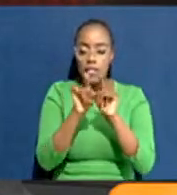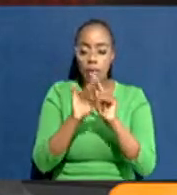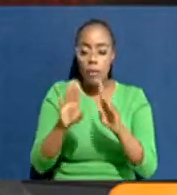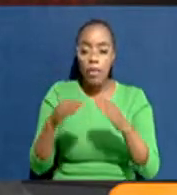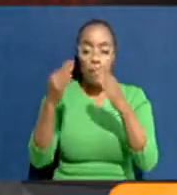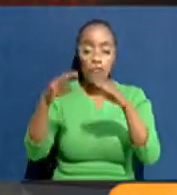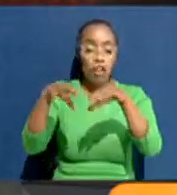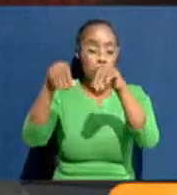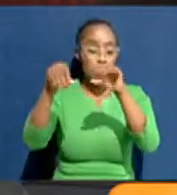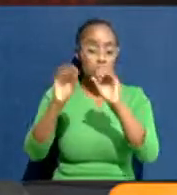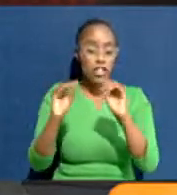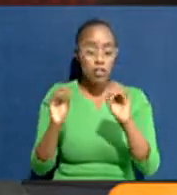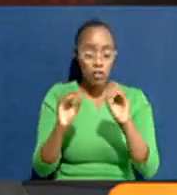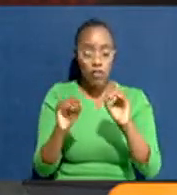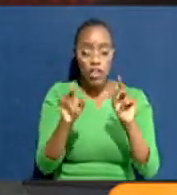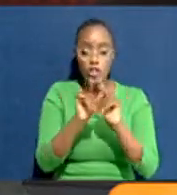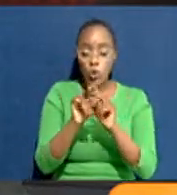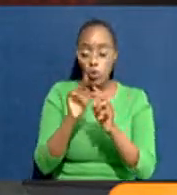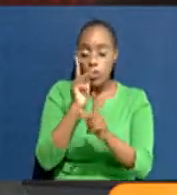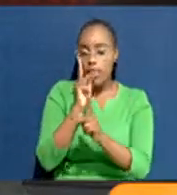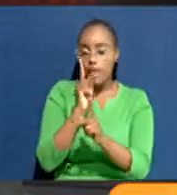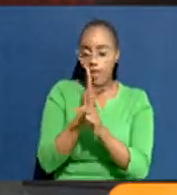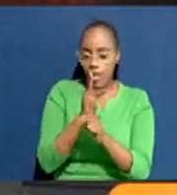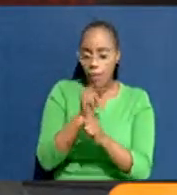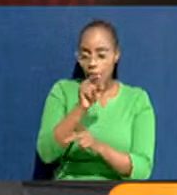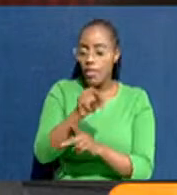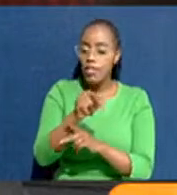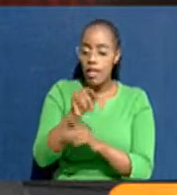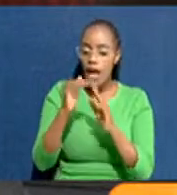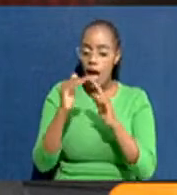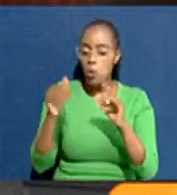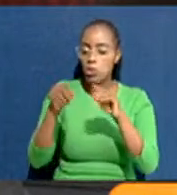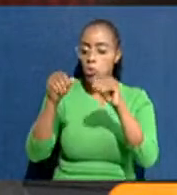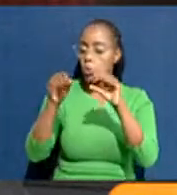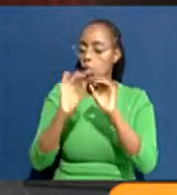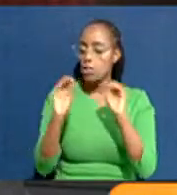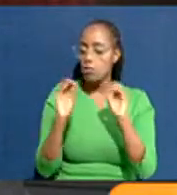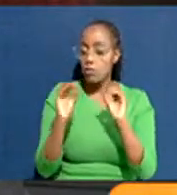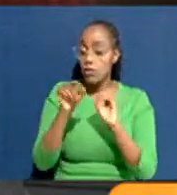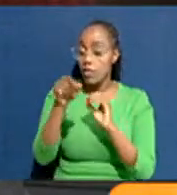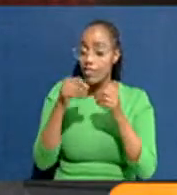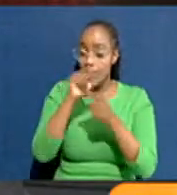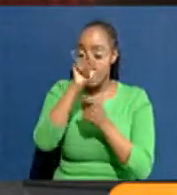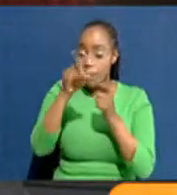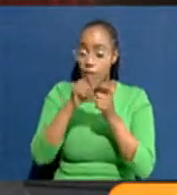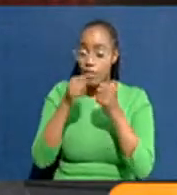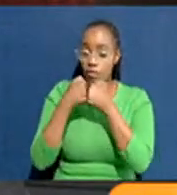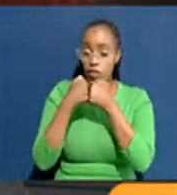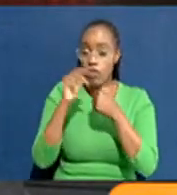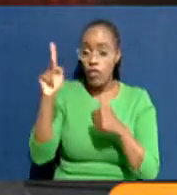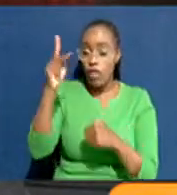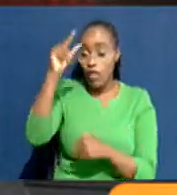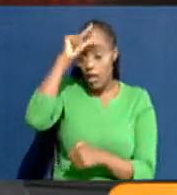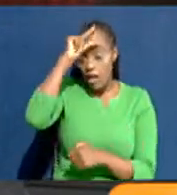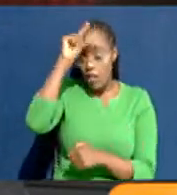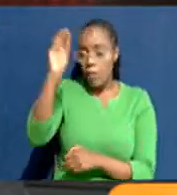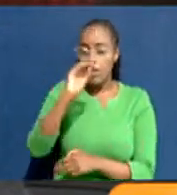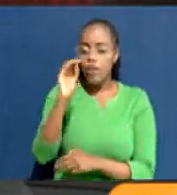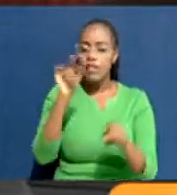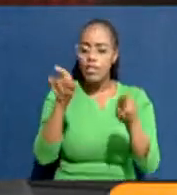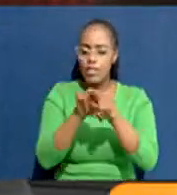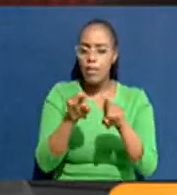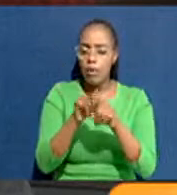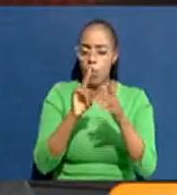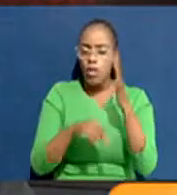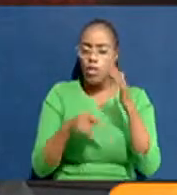to provide the quality. Then they were not able to maintain those sort of environments. This was not a specific challenge of Kenyan governments. This is the same thing